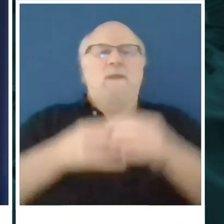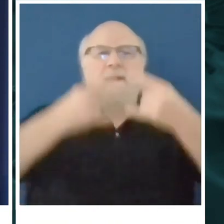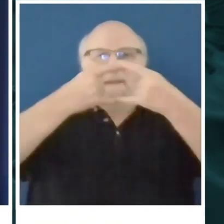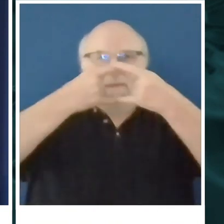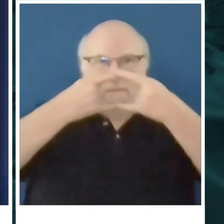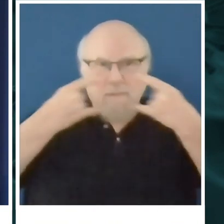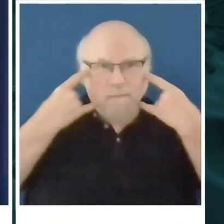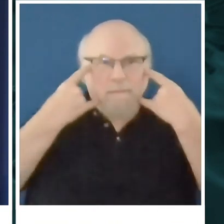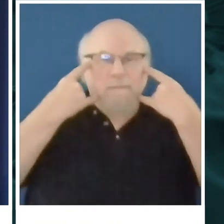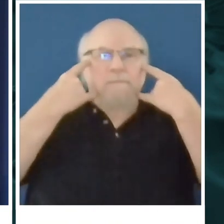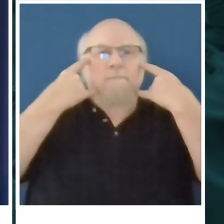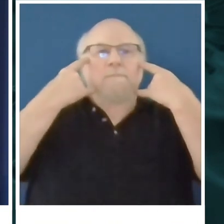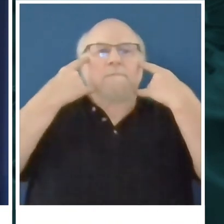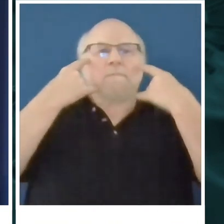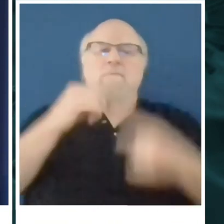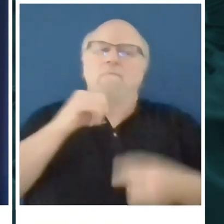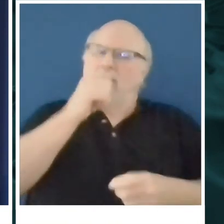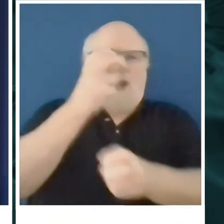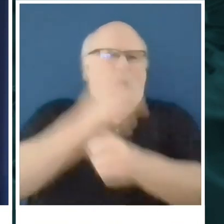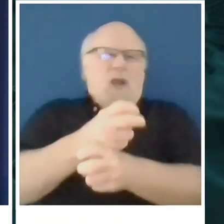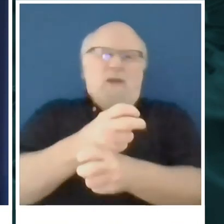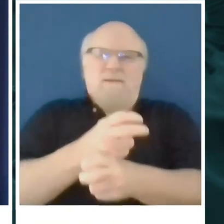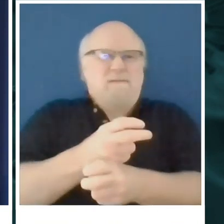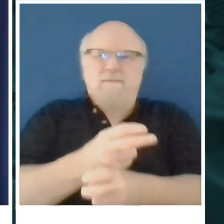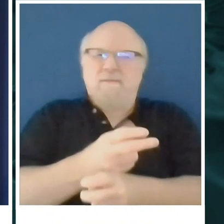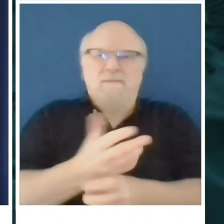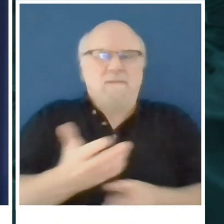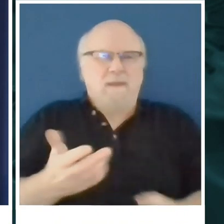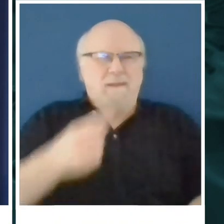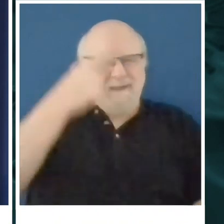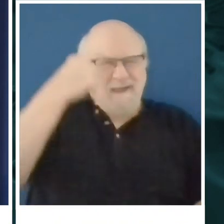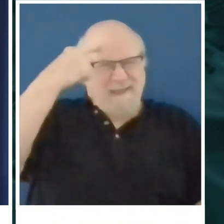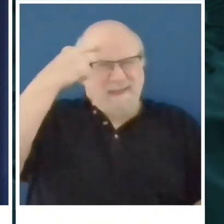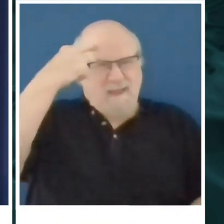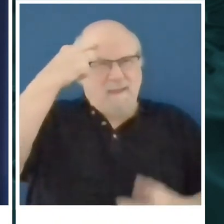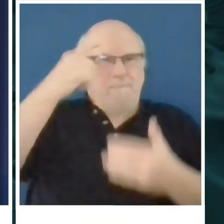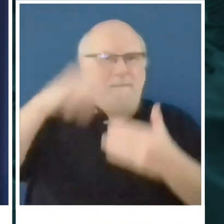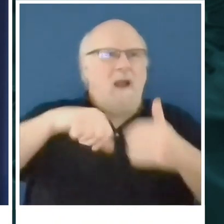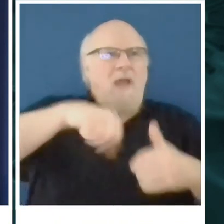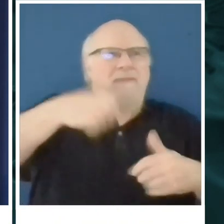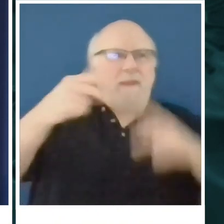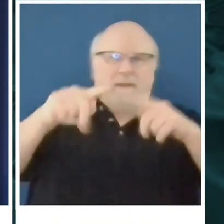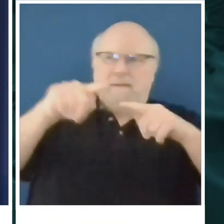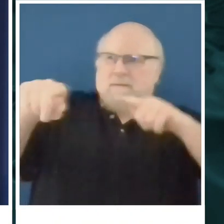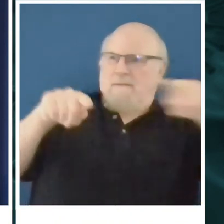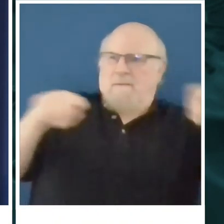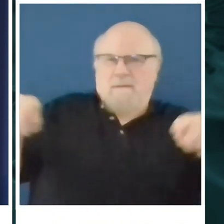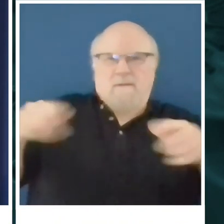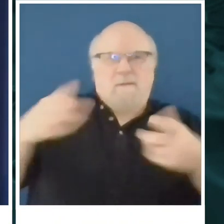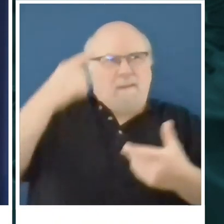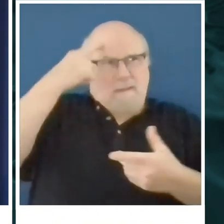it's not hard to do. Think about people around you and stay six feet or more apart.